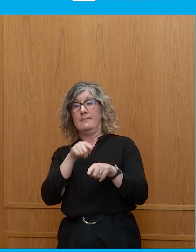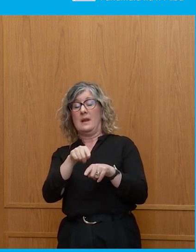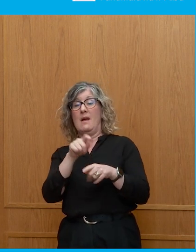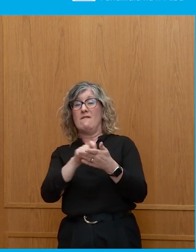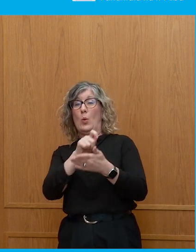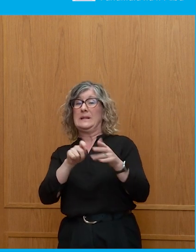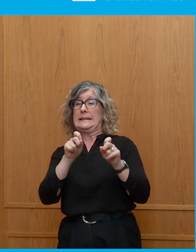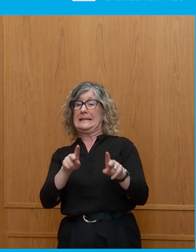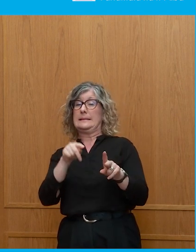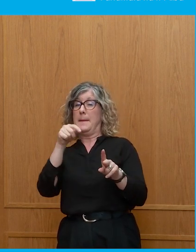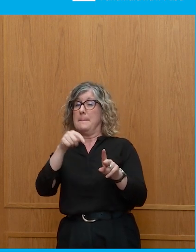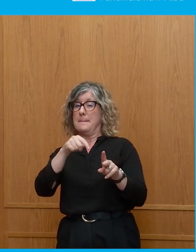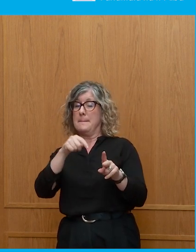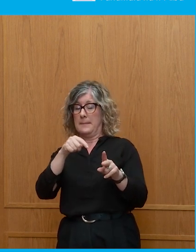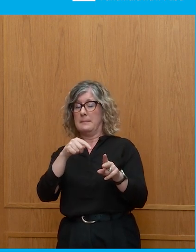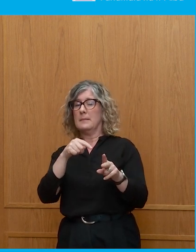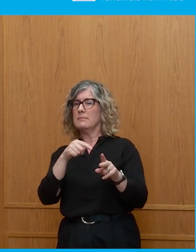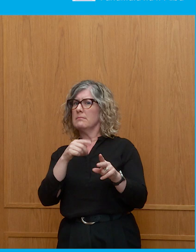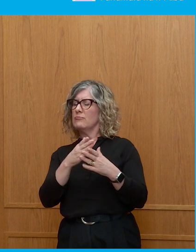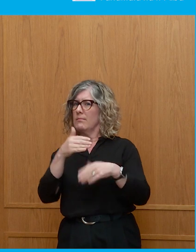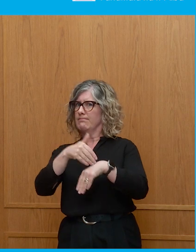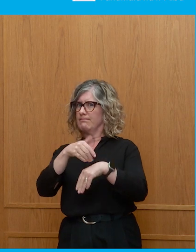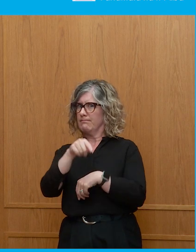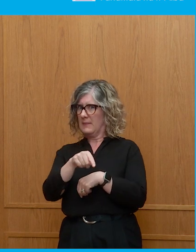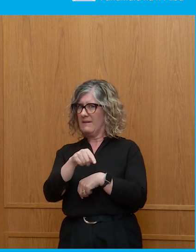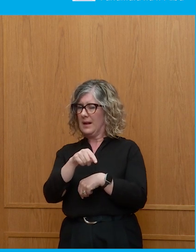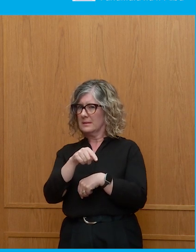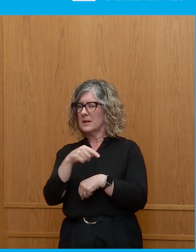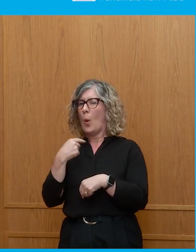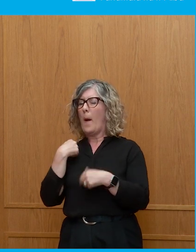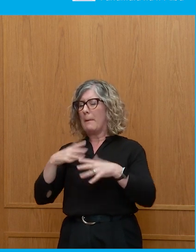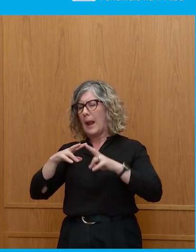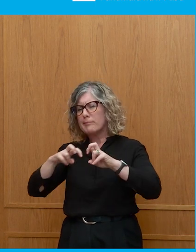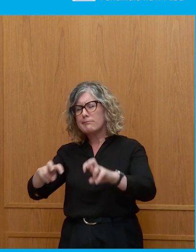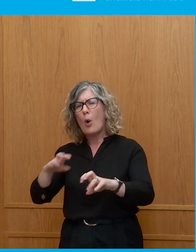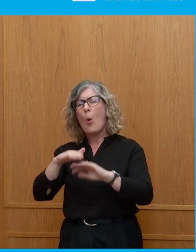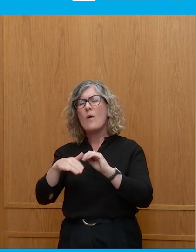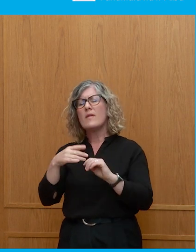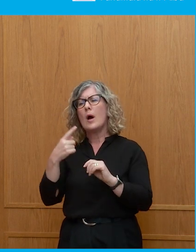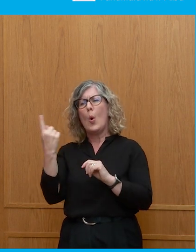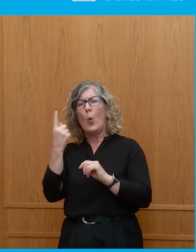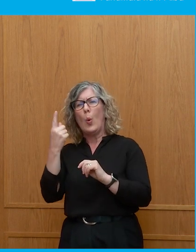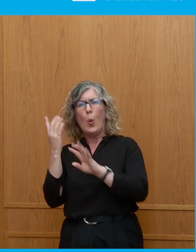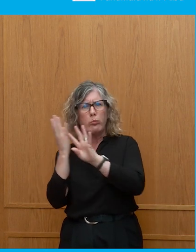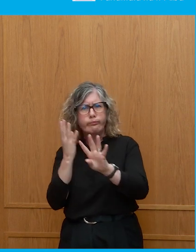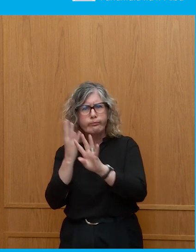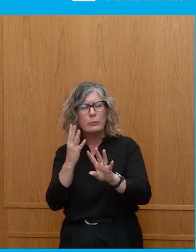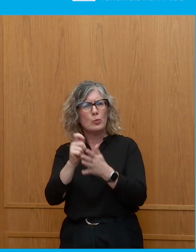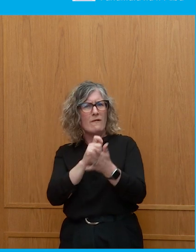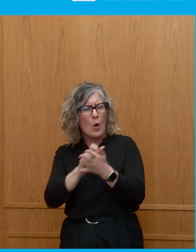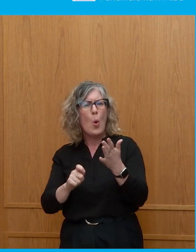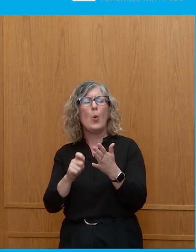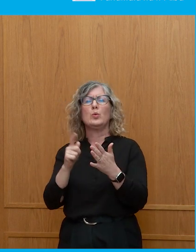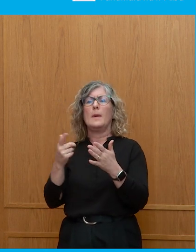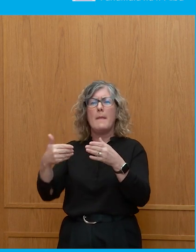work around turnout and around participation during the 2014 and the lead up to the referendum.